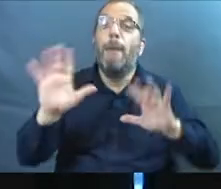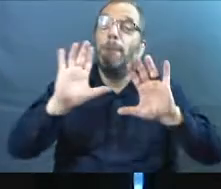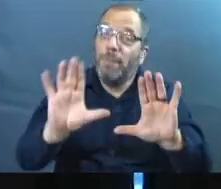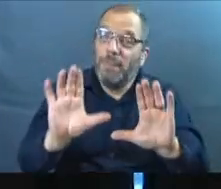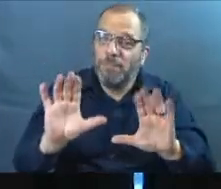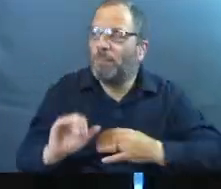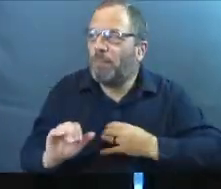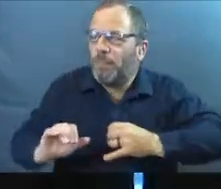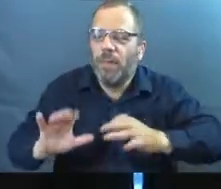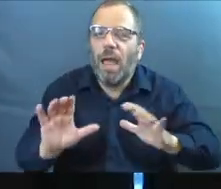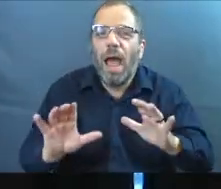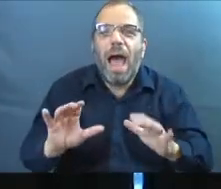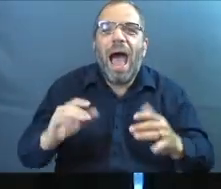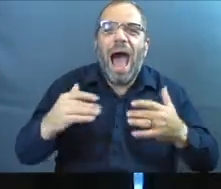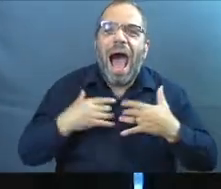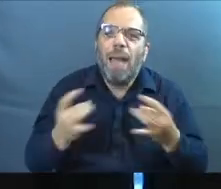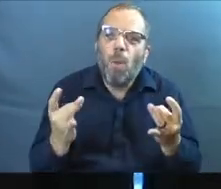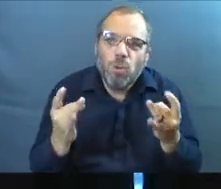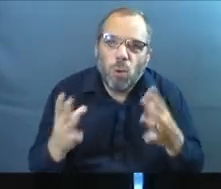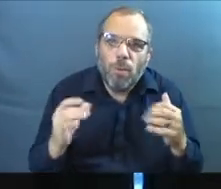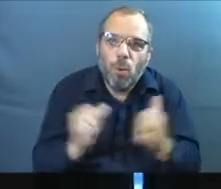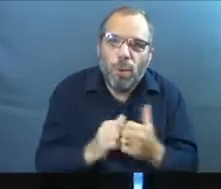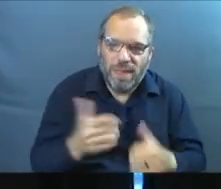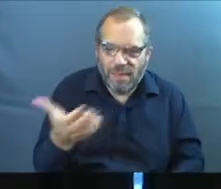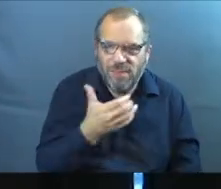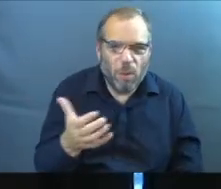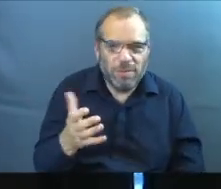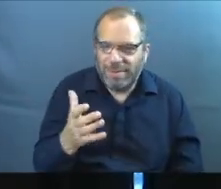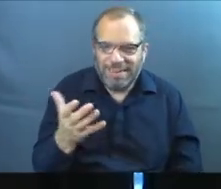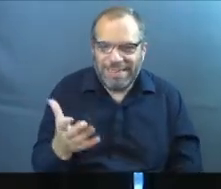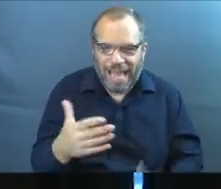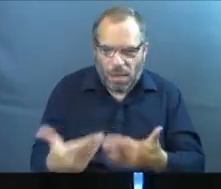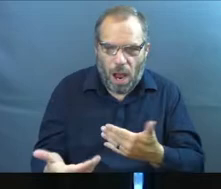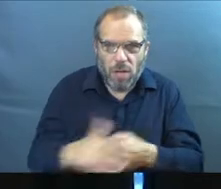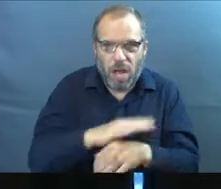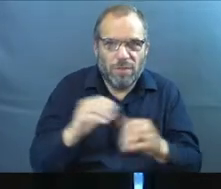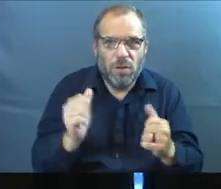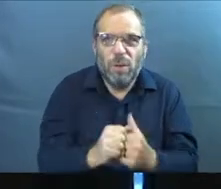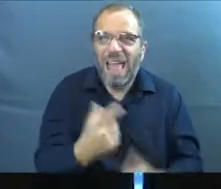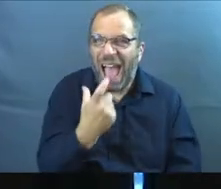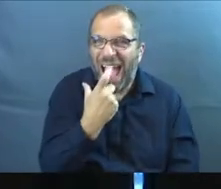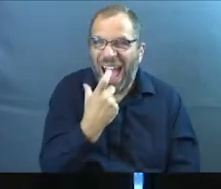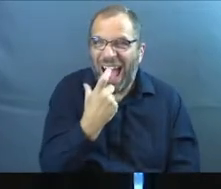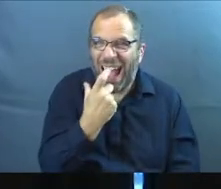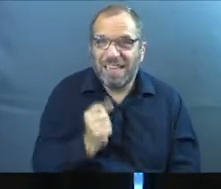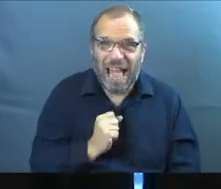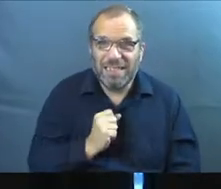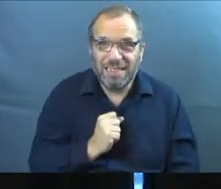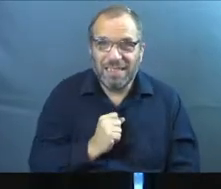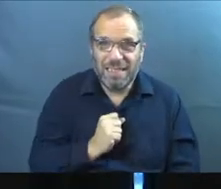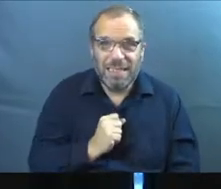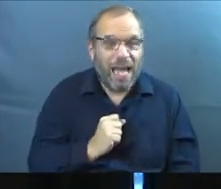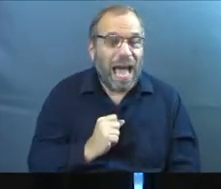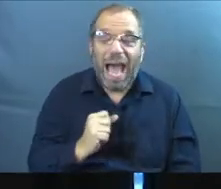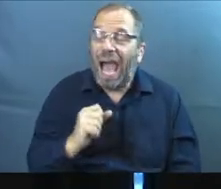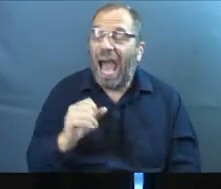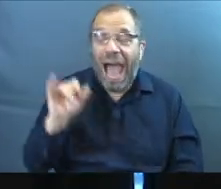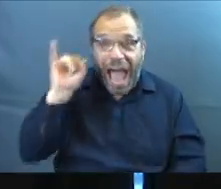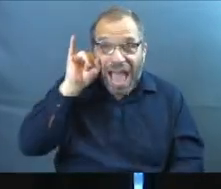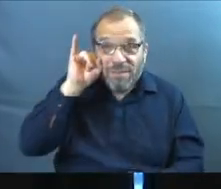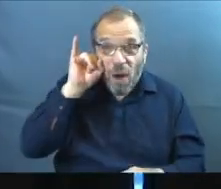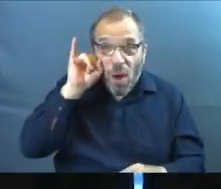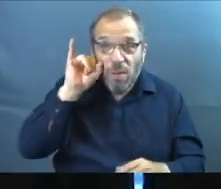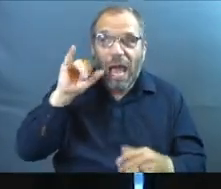Now I am terrible with phones that are just literally covered in glass. I have not owned an iPhone